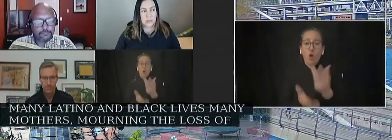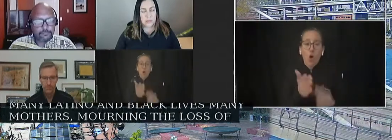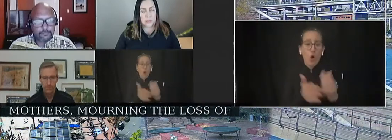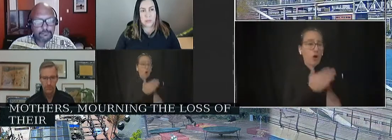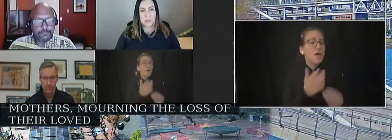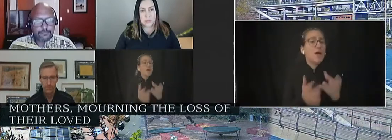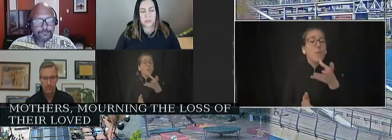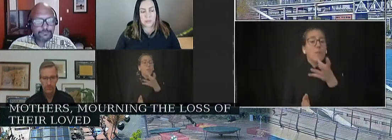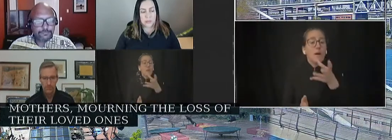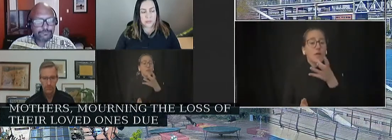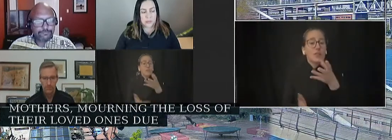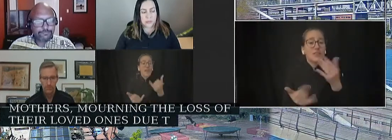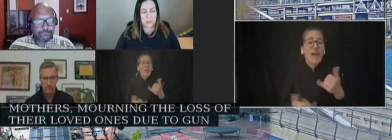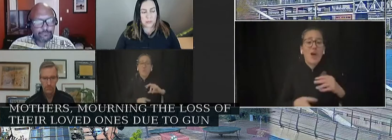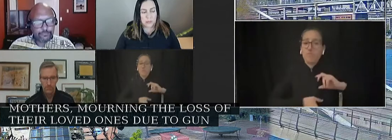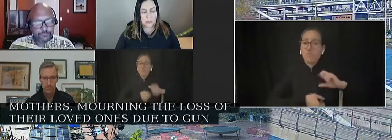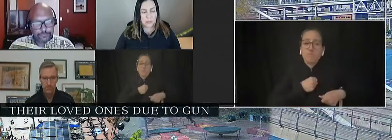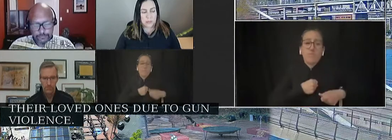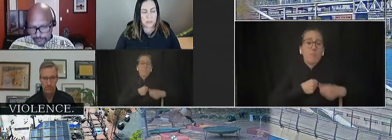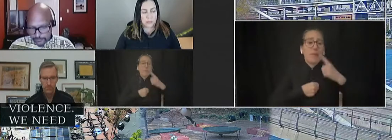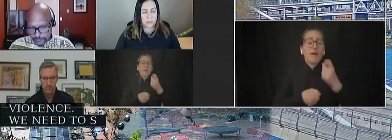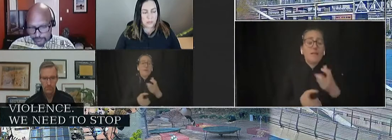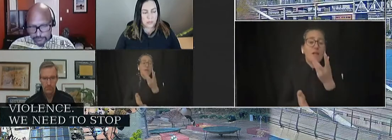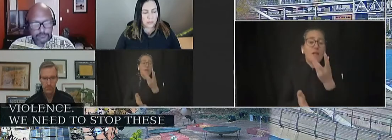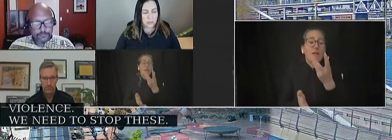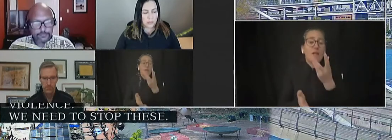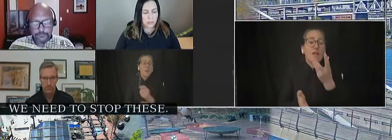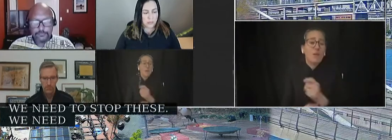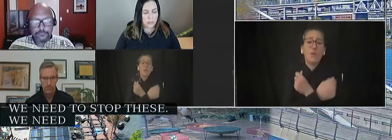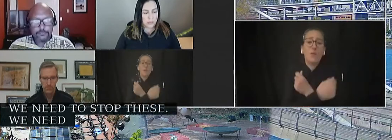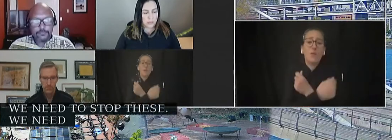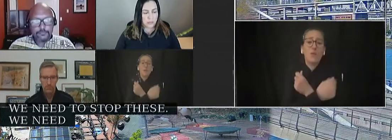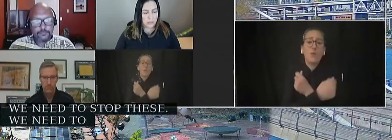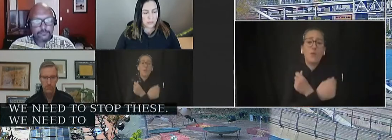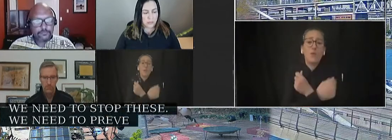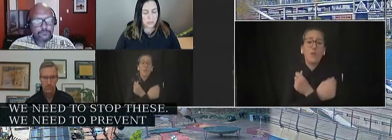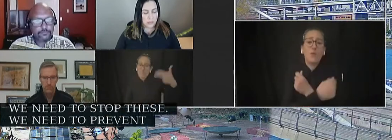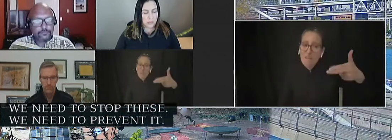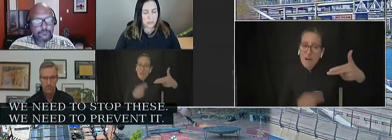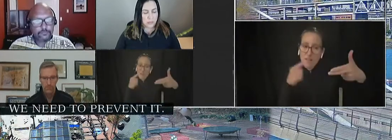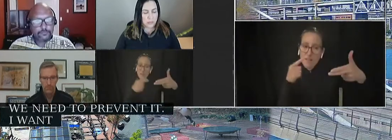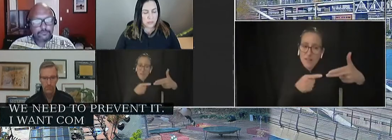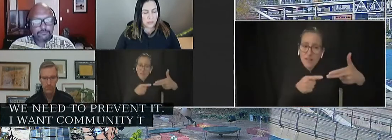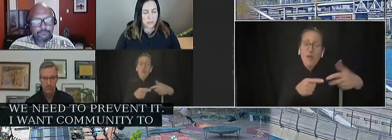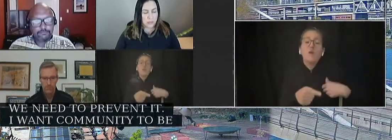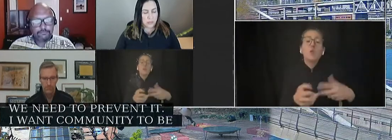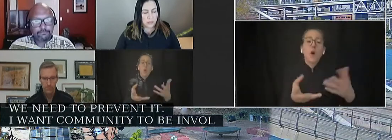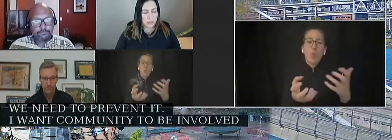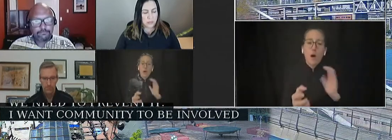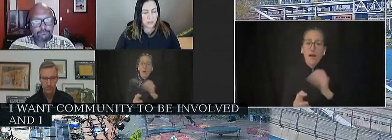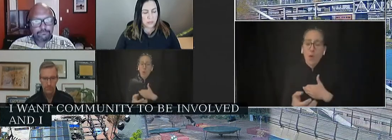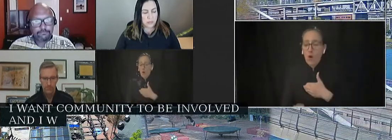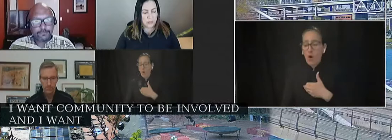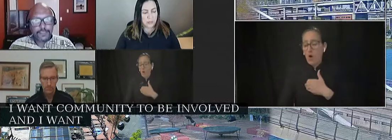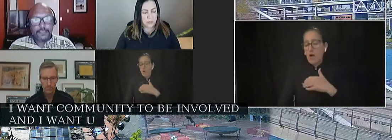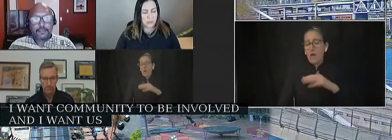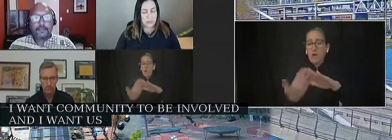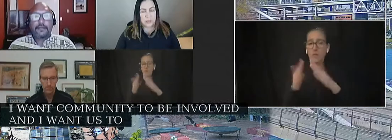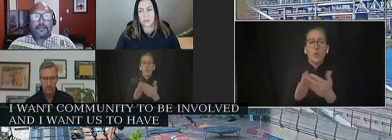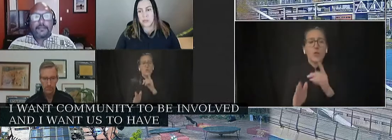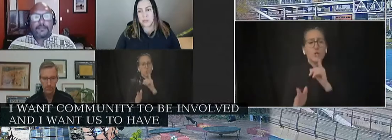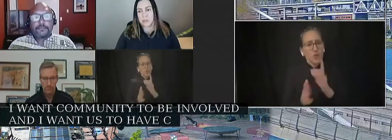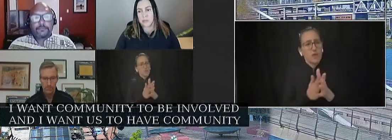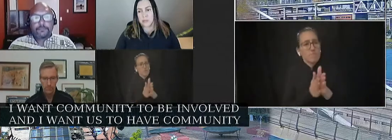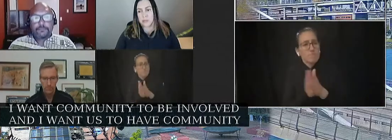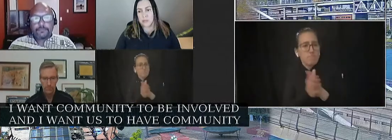violence. We need to stop this. We need to prevent it. I want community to be involved, and I want us to have community justice. I